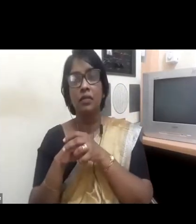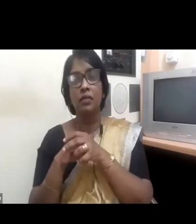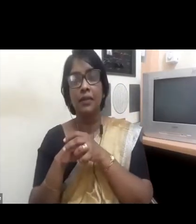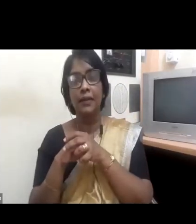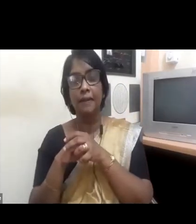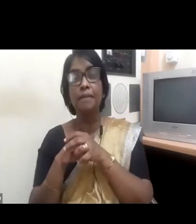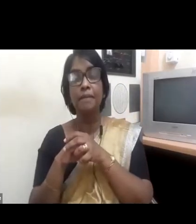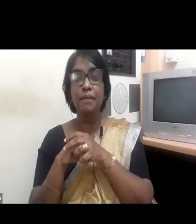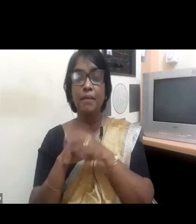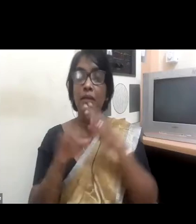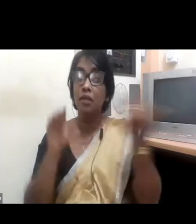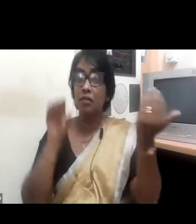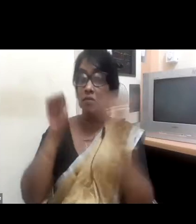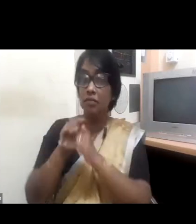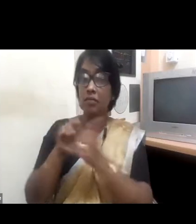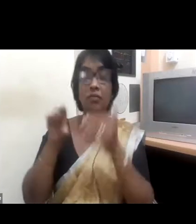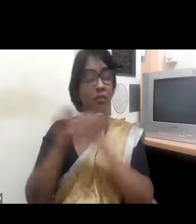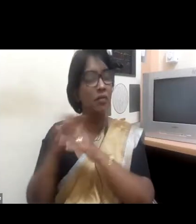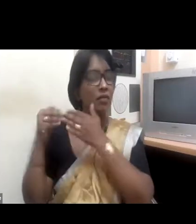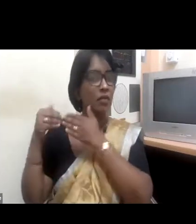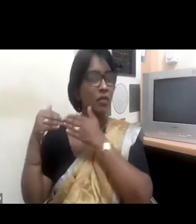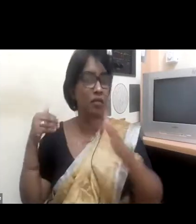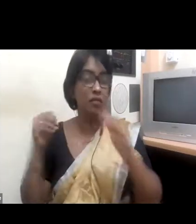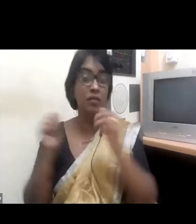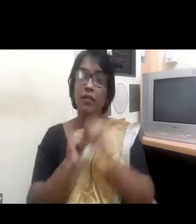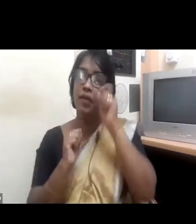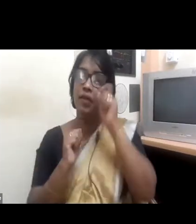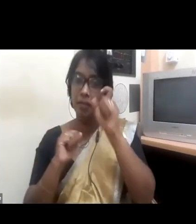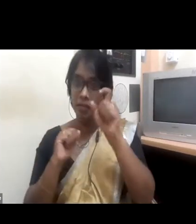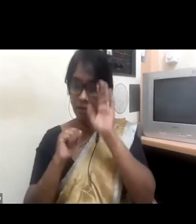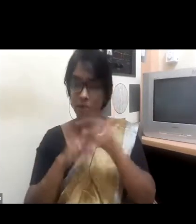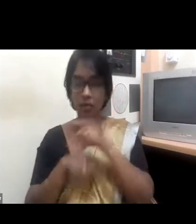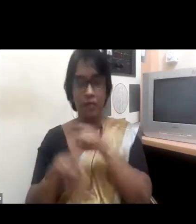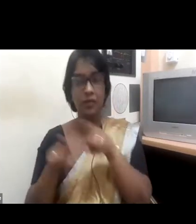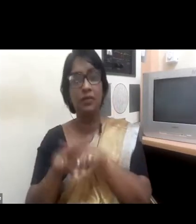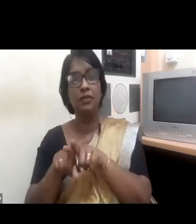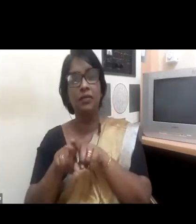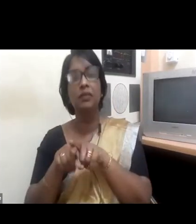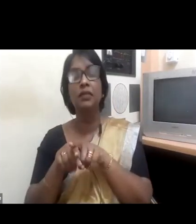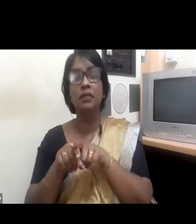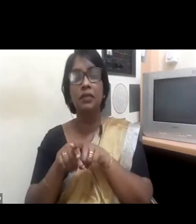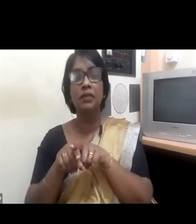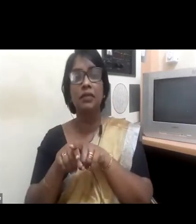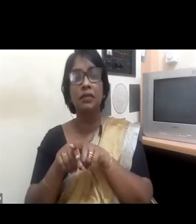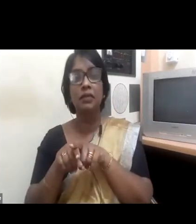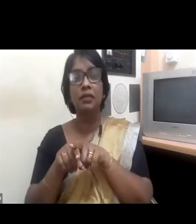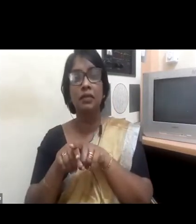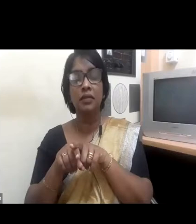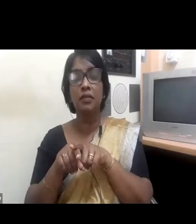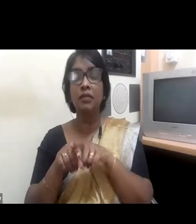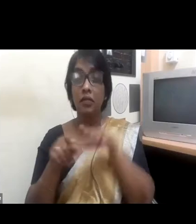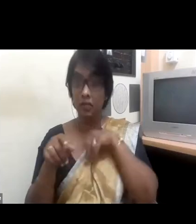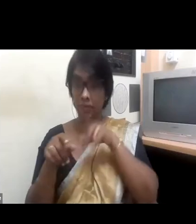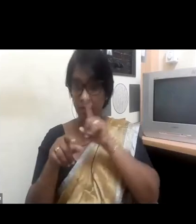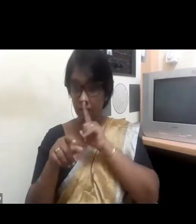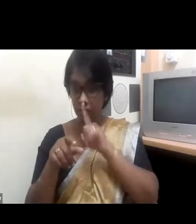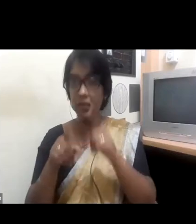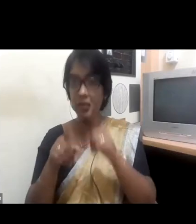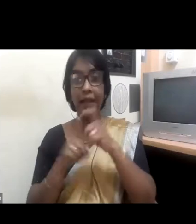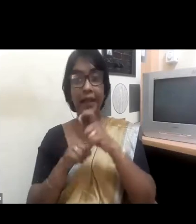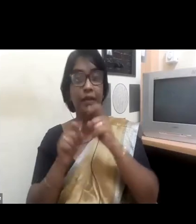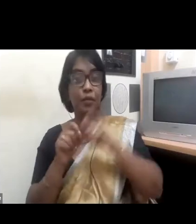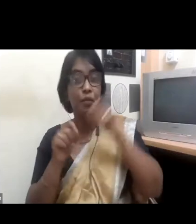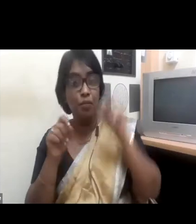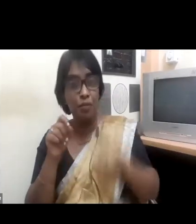we heard mention that board-ready women, but I